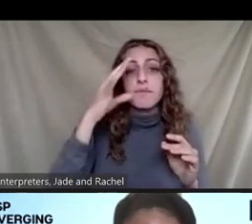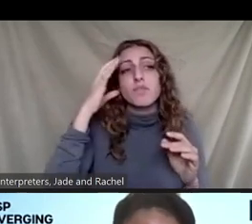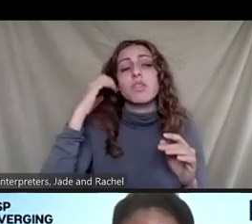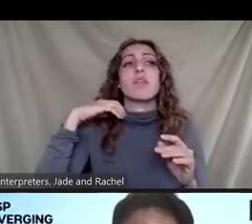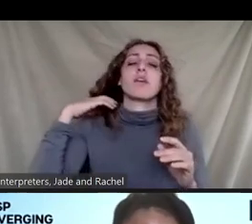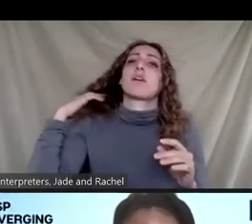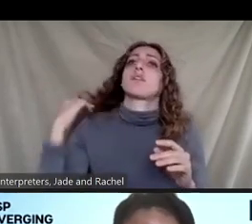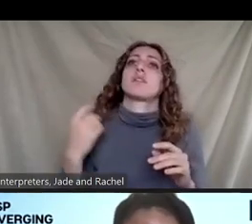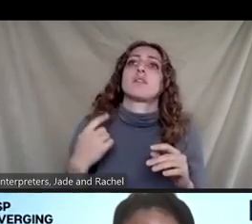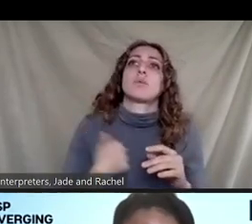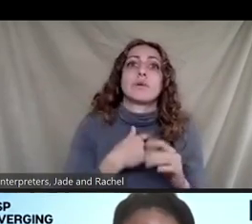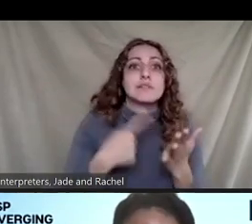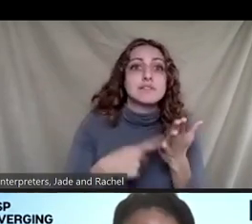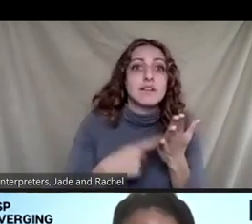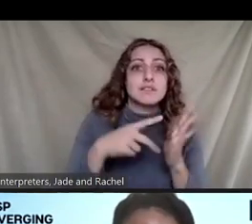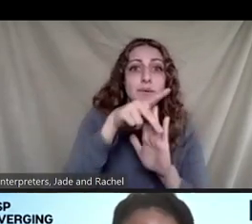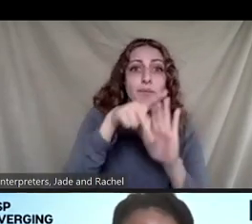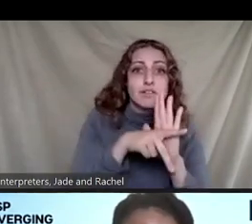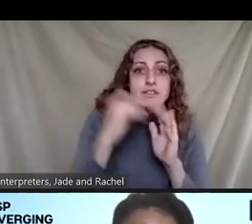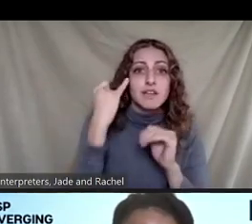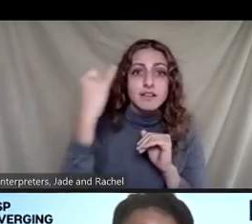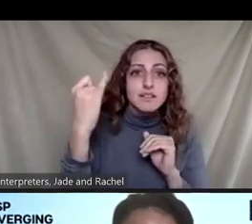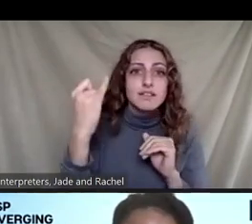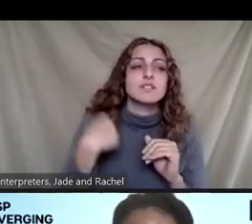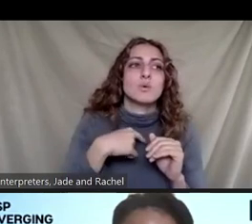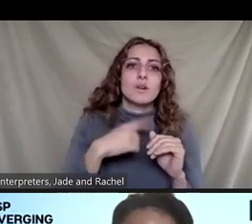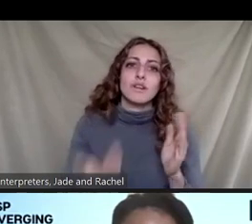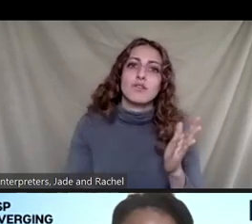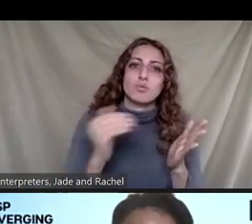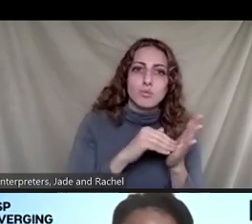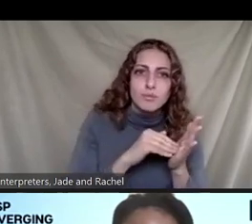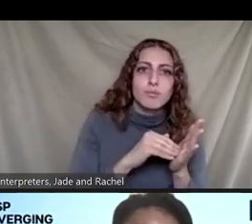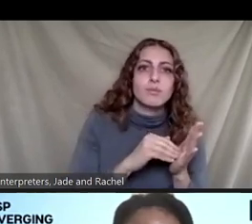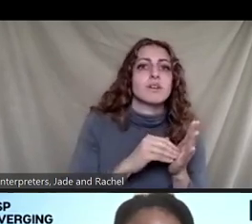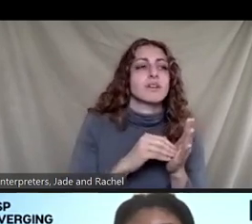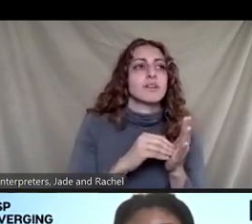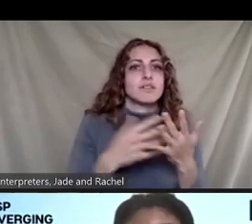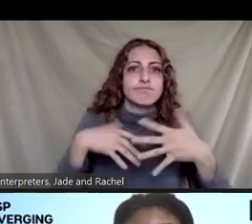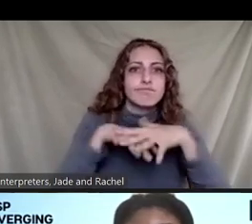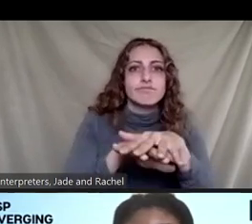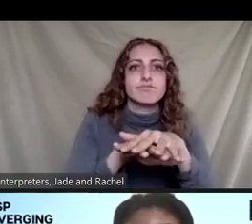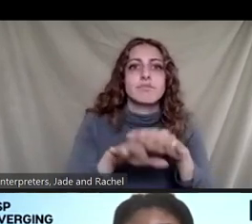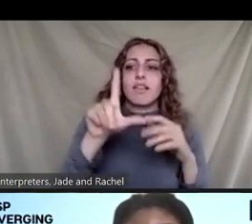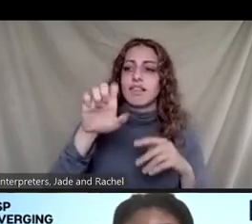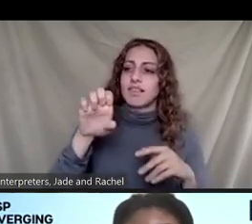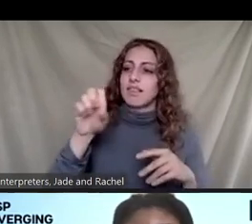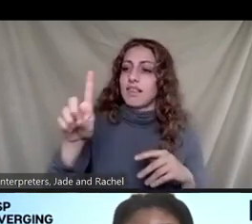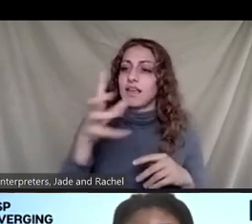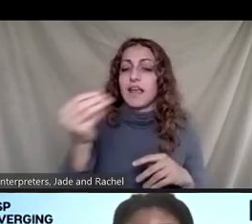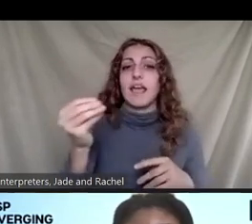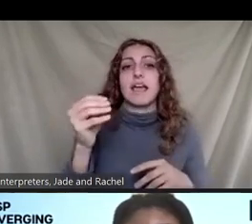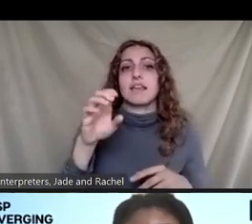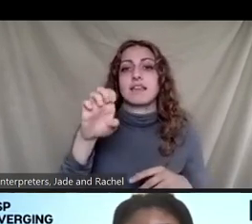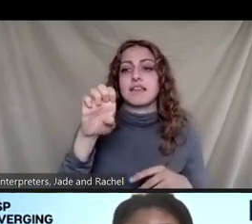mitigate the lead and asbestos from water lines, from